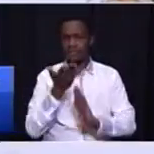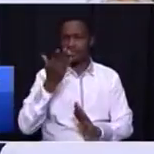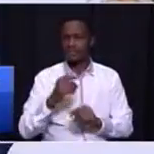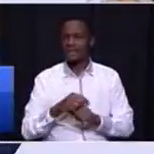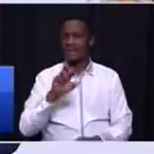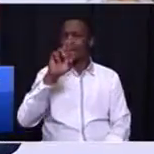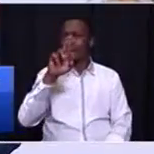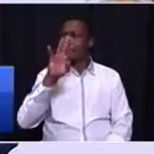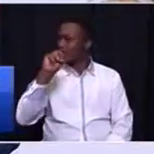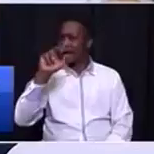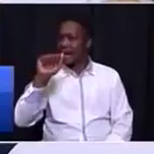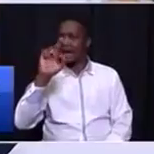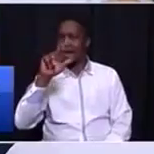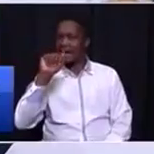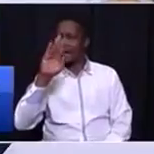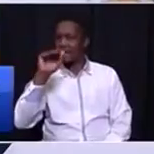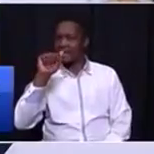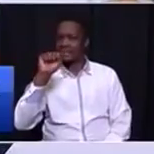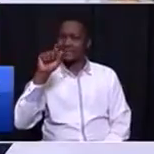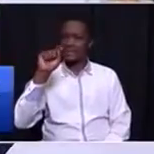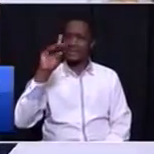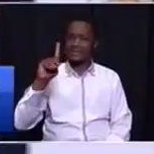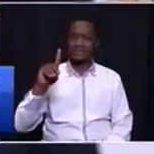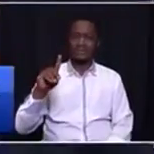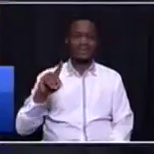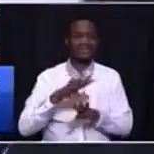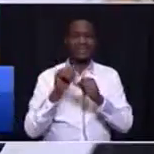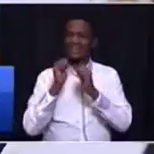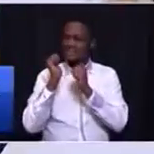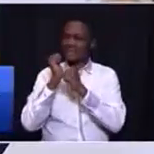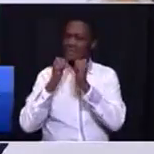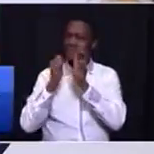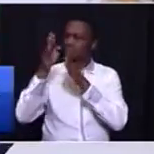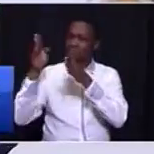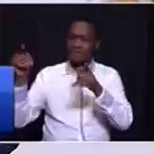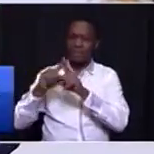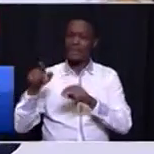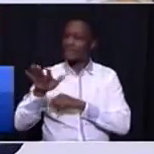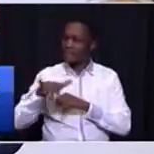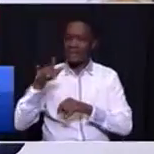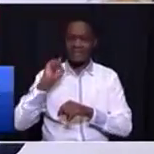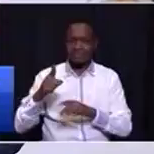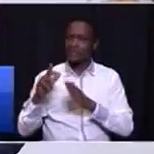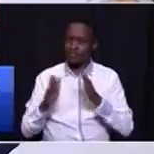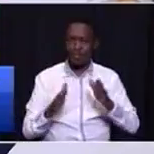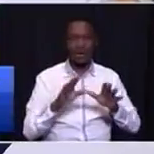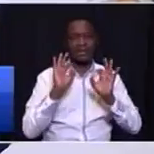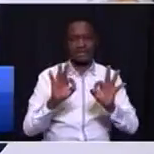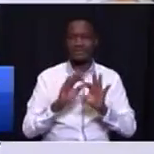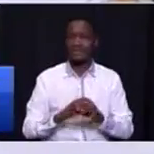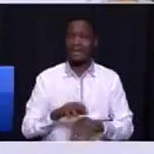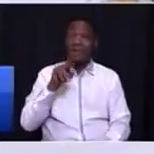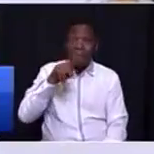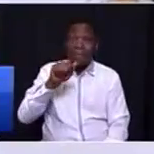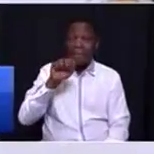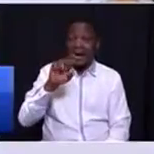Maravastat is also a nightmare. There's modern structures there but the place must be organized properly. Park Station